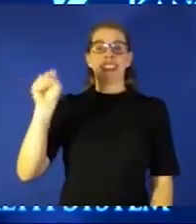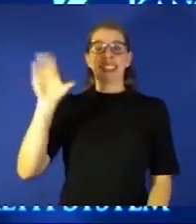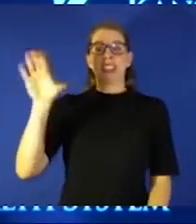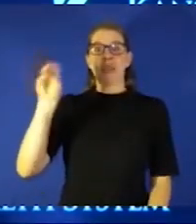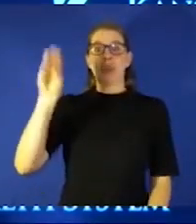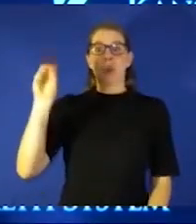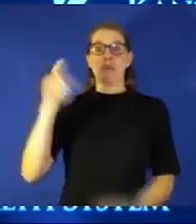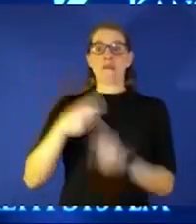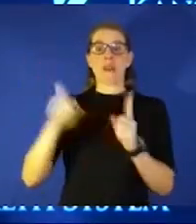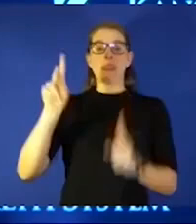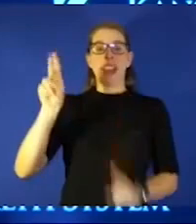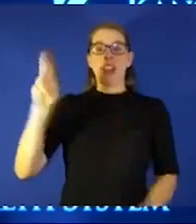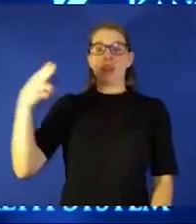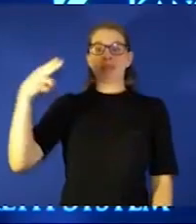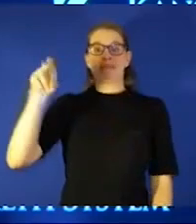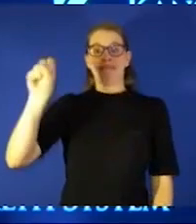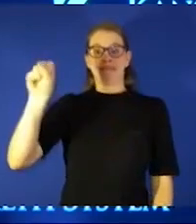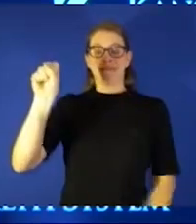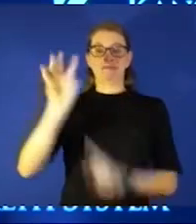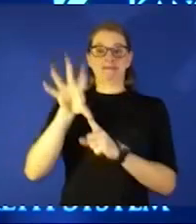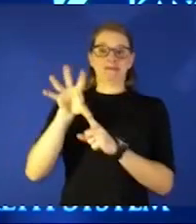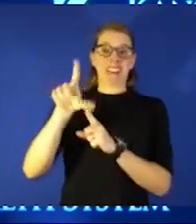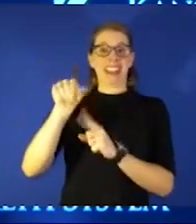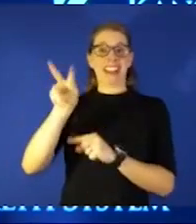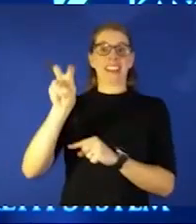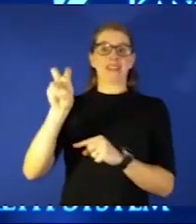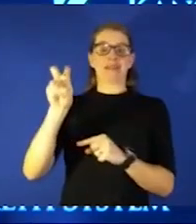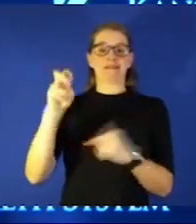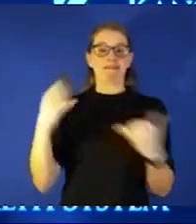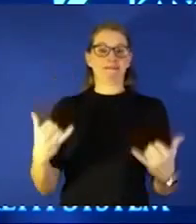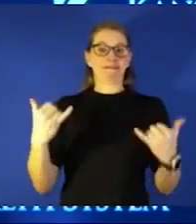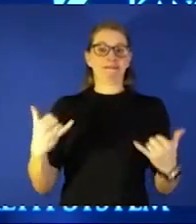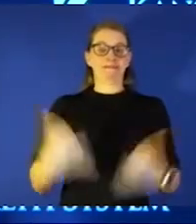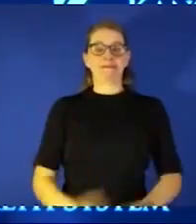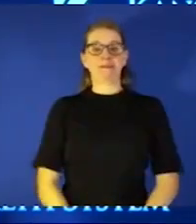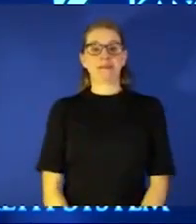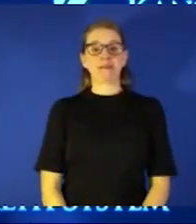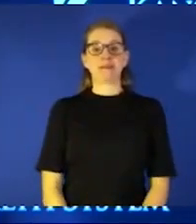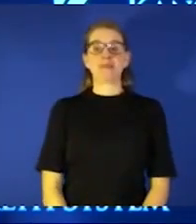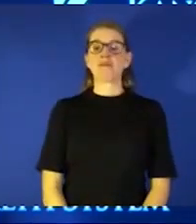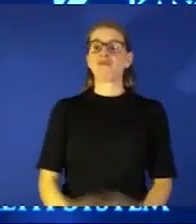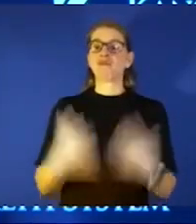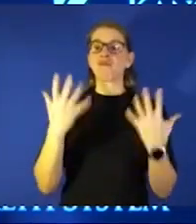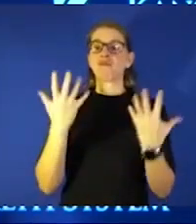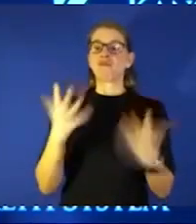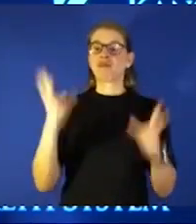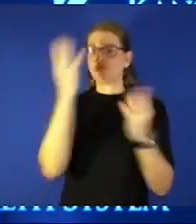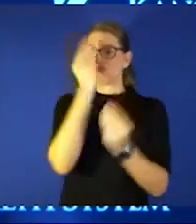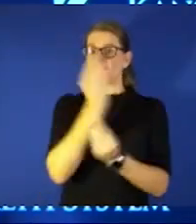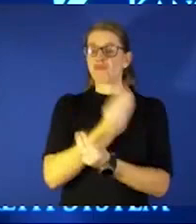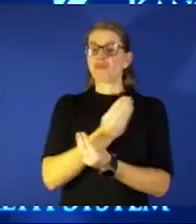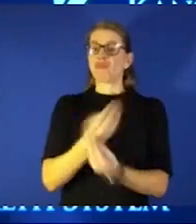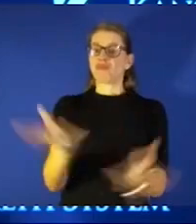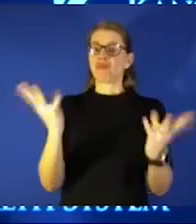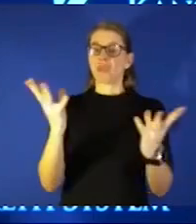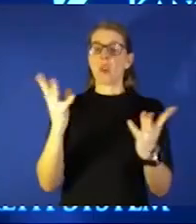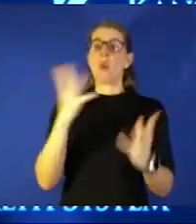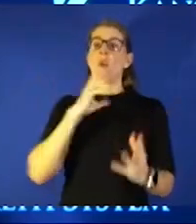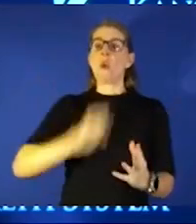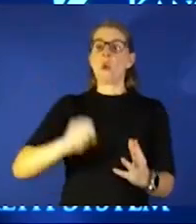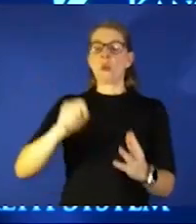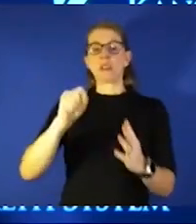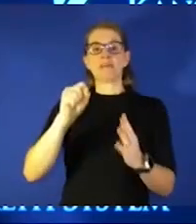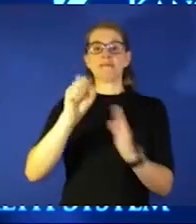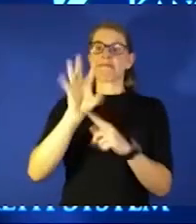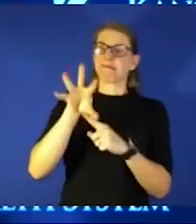with you from the Dolph Simons family studio we are live here today after bringing you some encore episodes because we want to bring you the latest